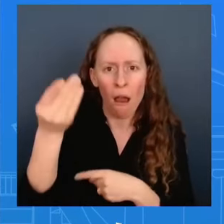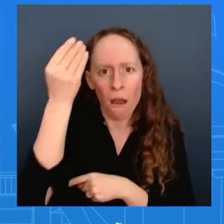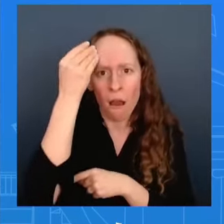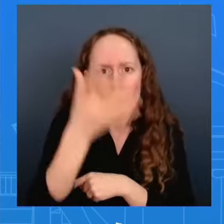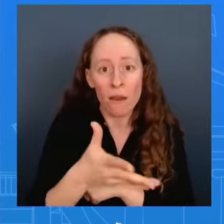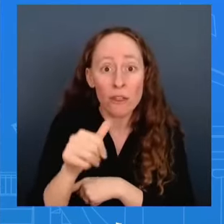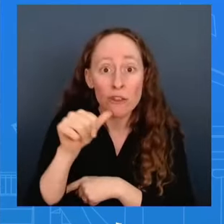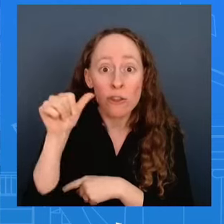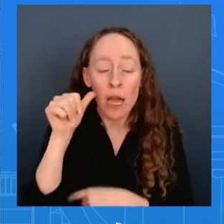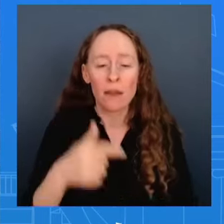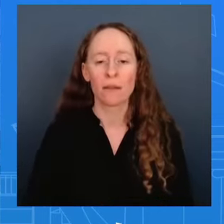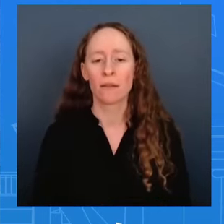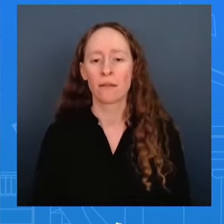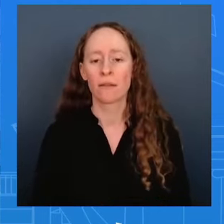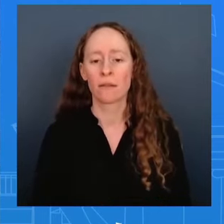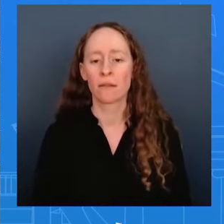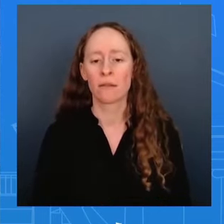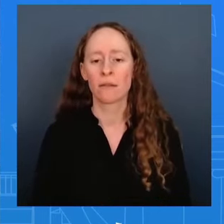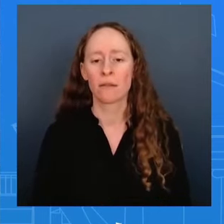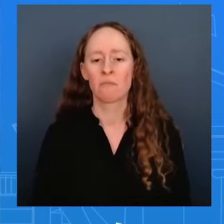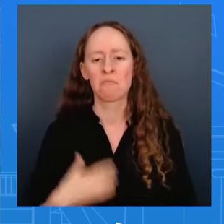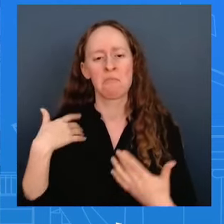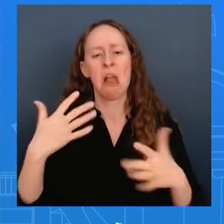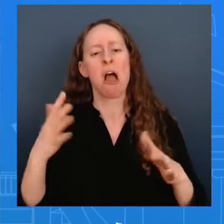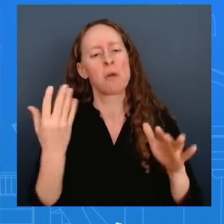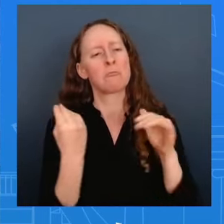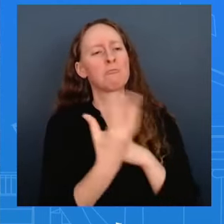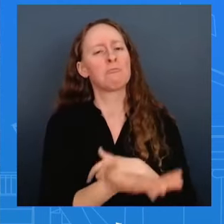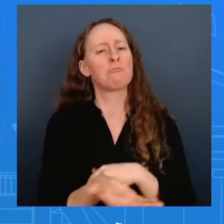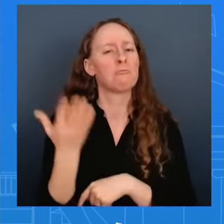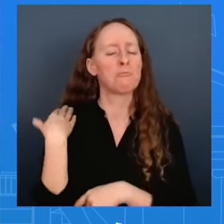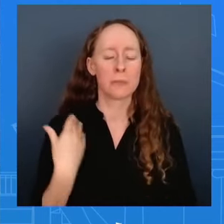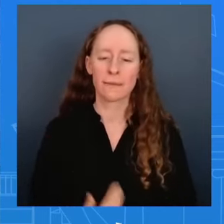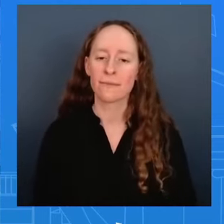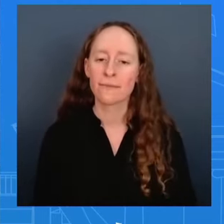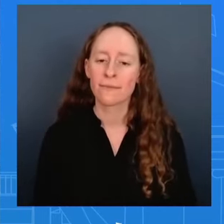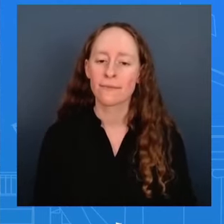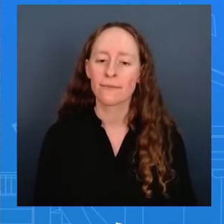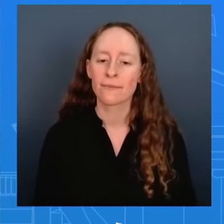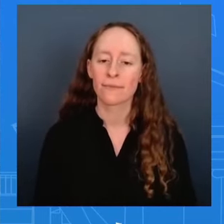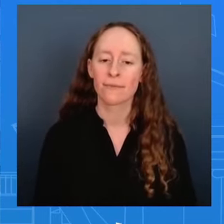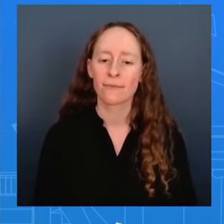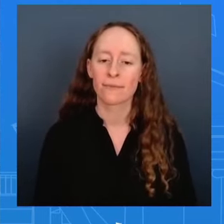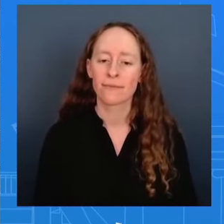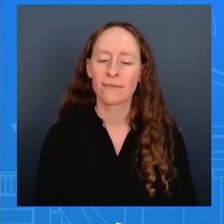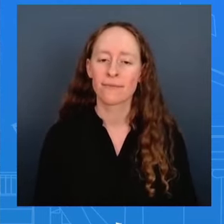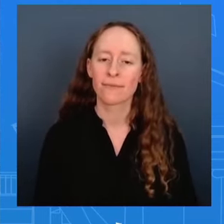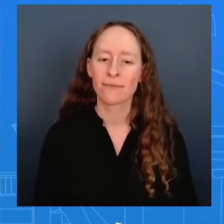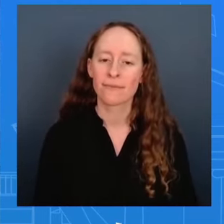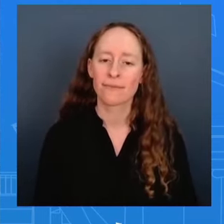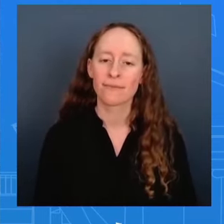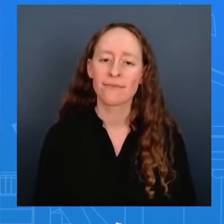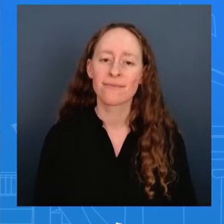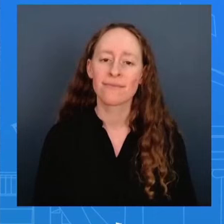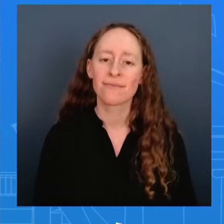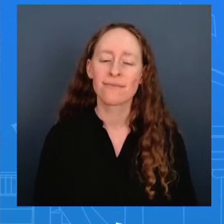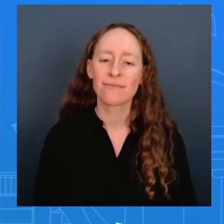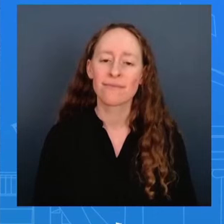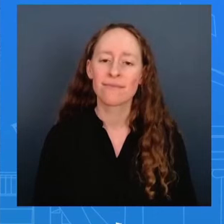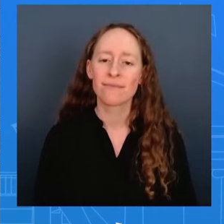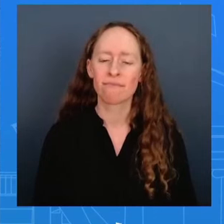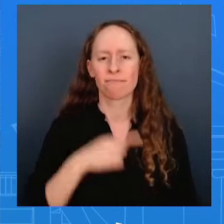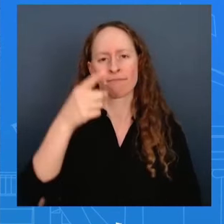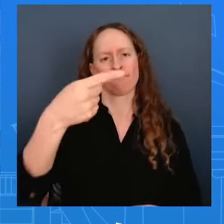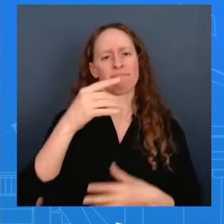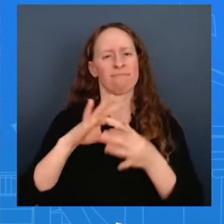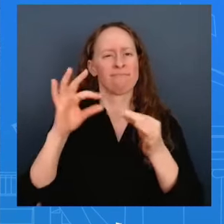thank you ambassador tai i know that these new tariffs are seen as more targeted and strategic but the administration has chosen to keep in place those trump era tariffs on